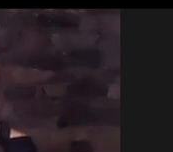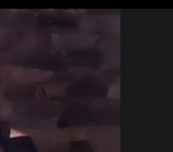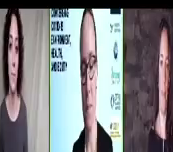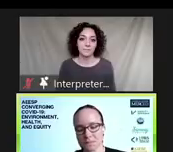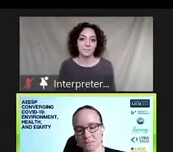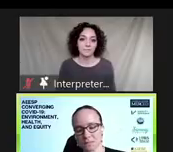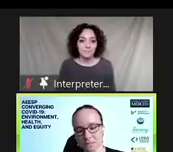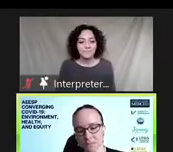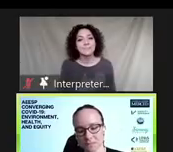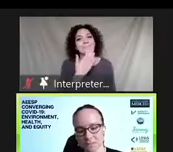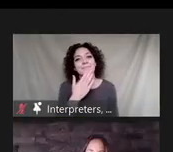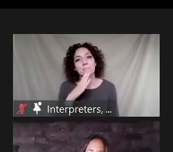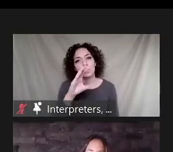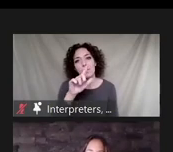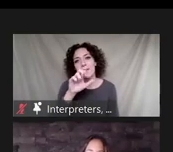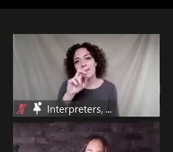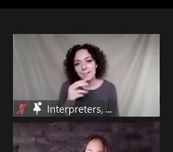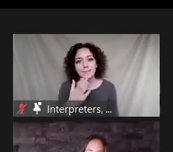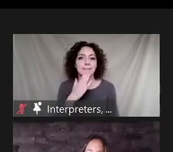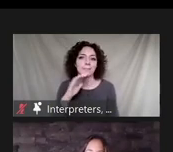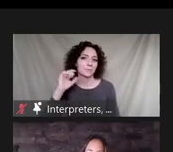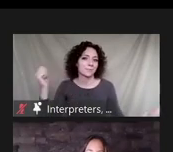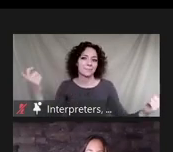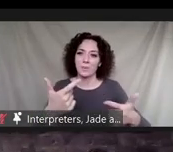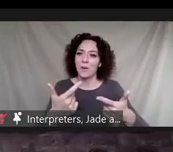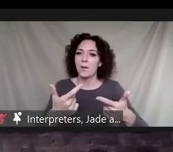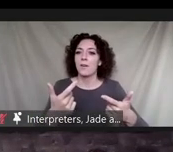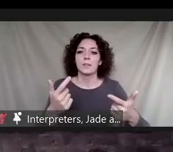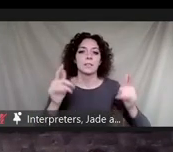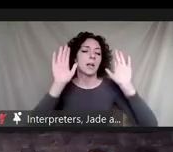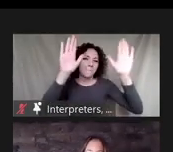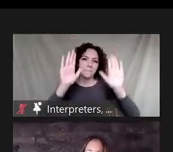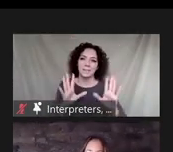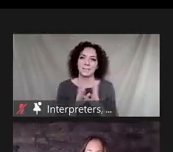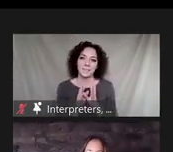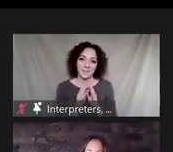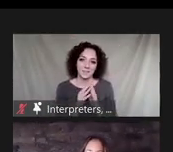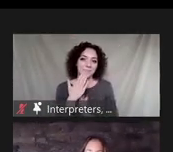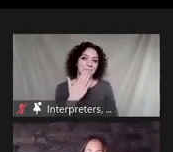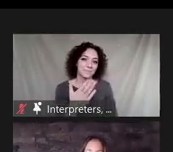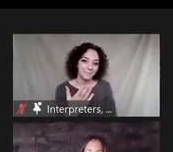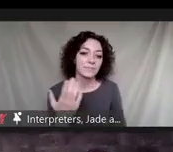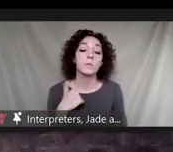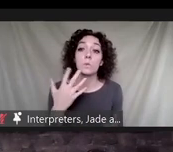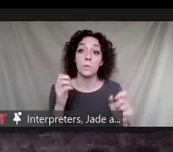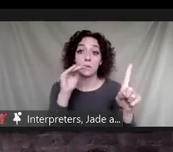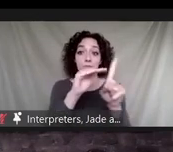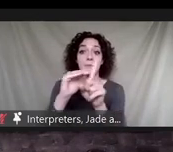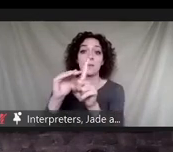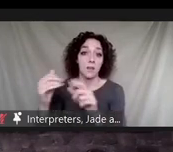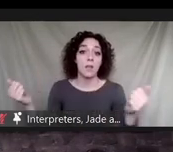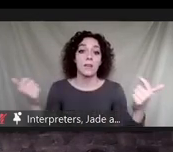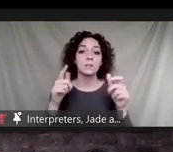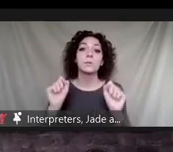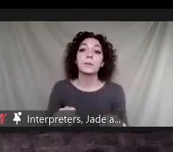Thank you, Colleen, and thank you to everyone for an amazing session. We'd like to remind everyone that they can go